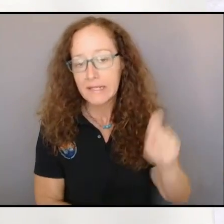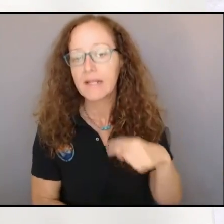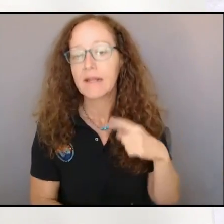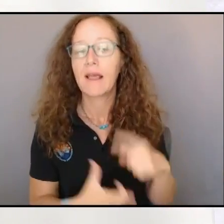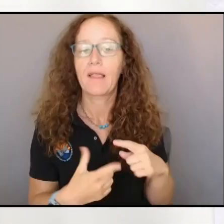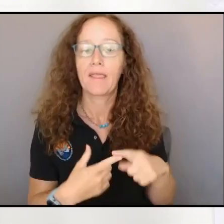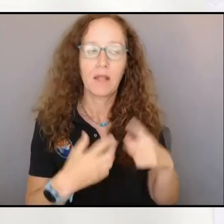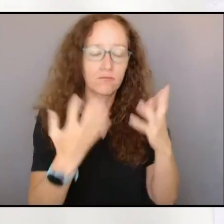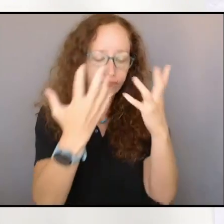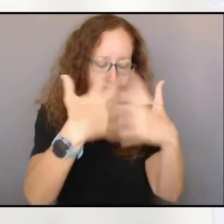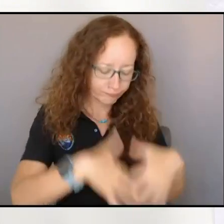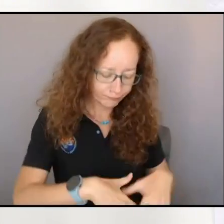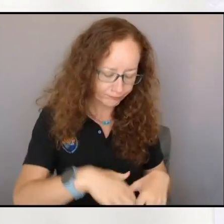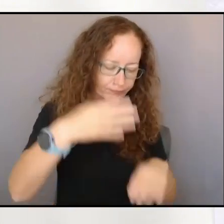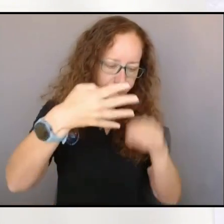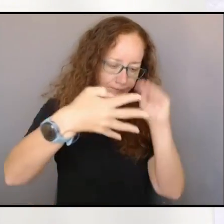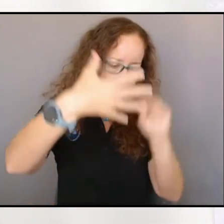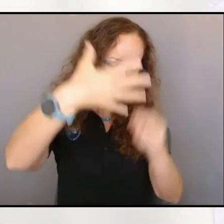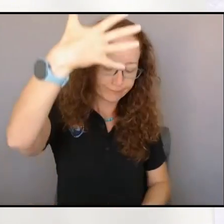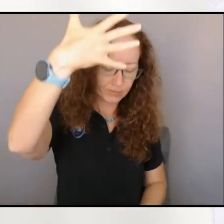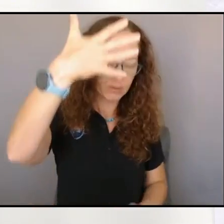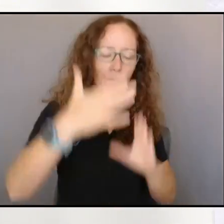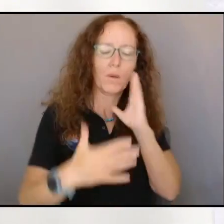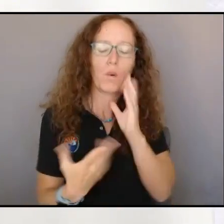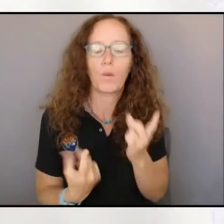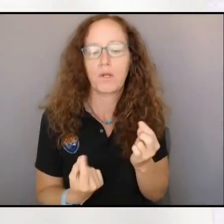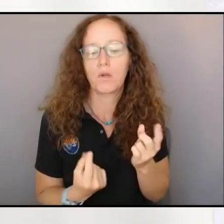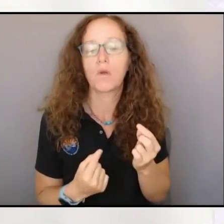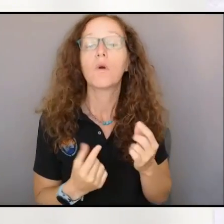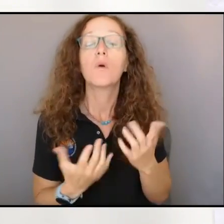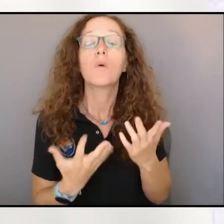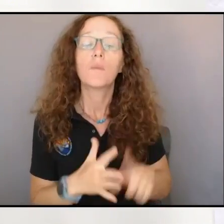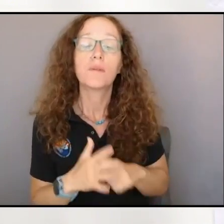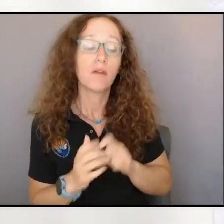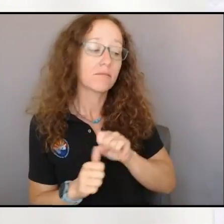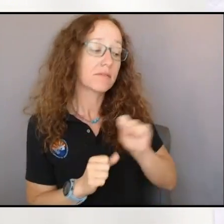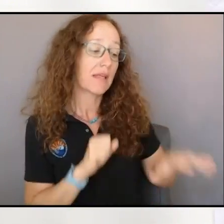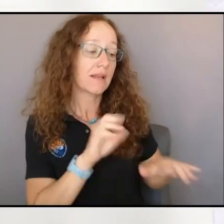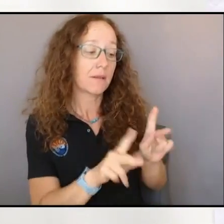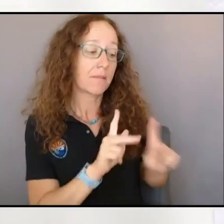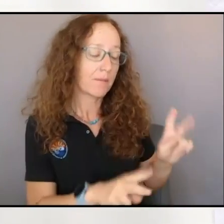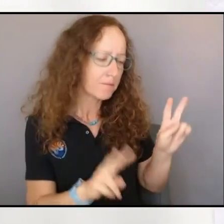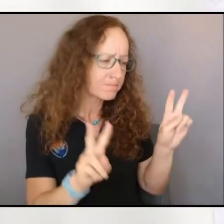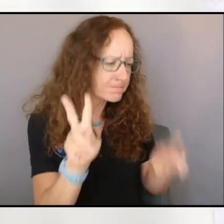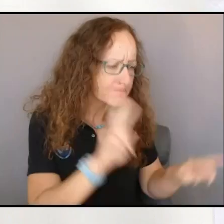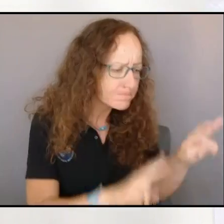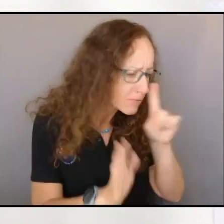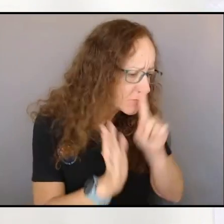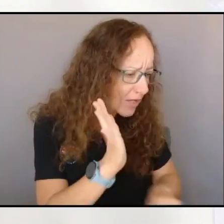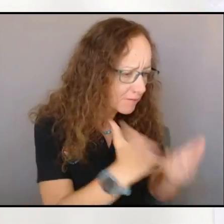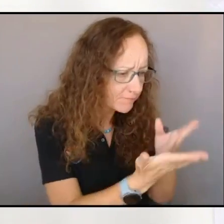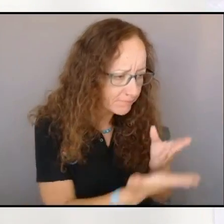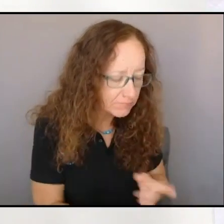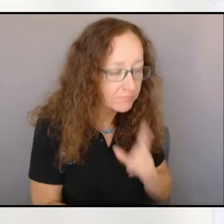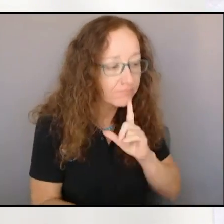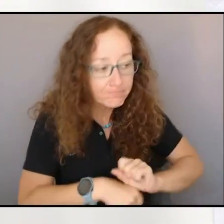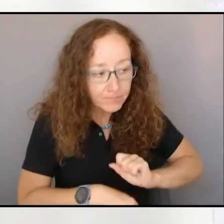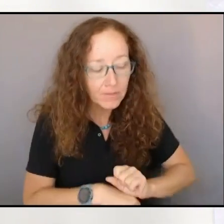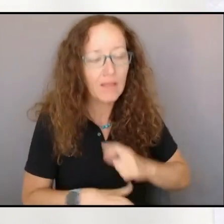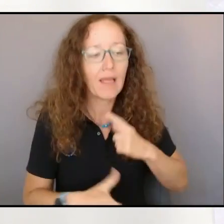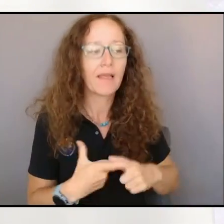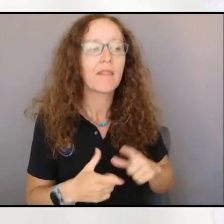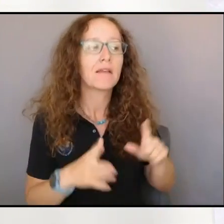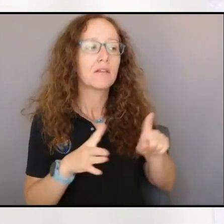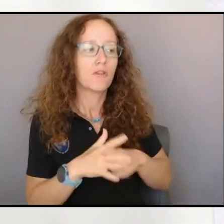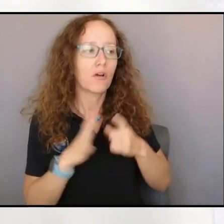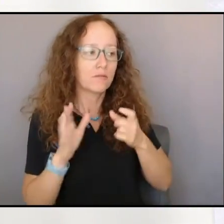out there to start validating that information and building a systematic plan so we can put our resources in the right places as the weather allows us